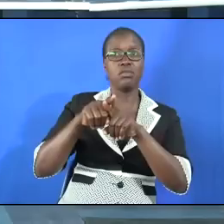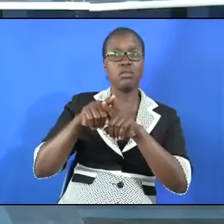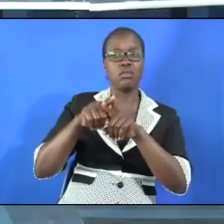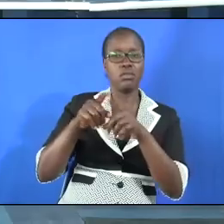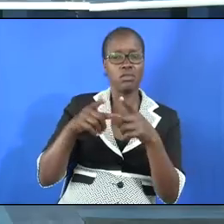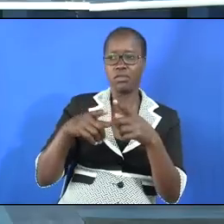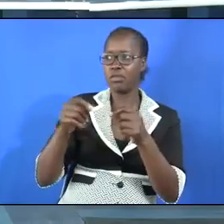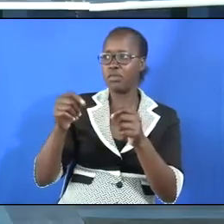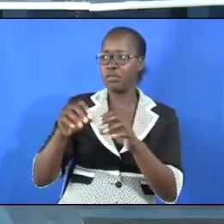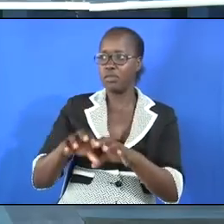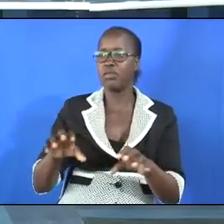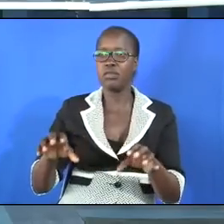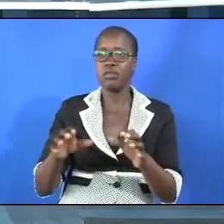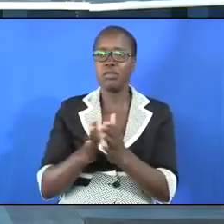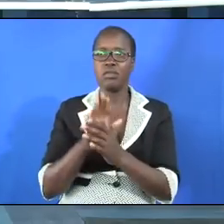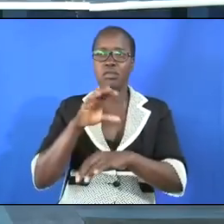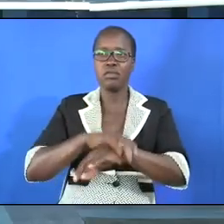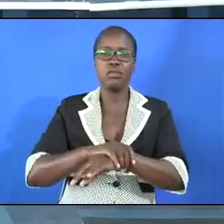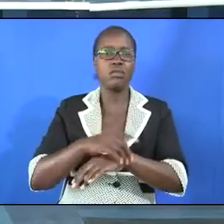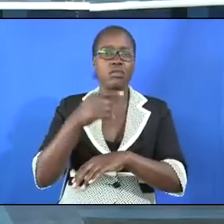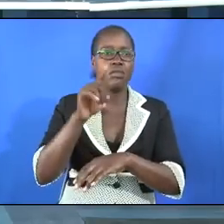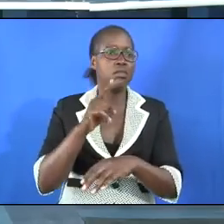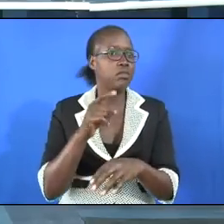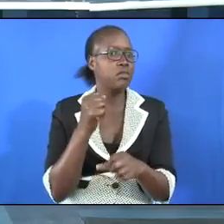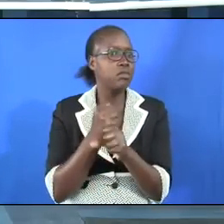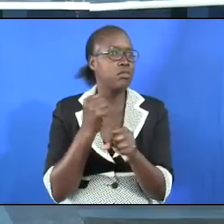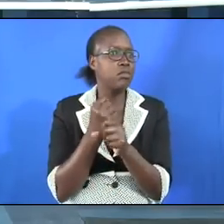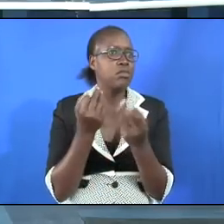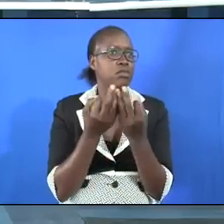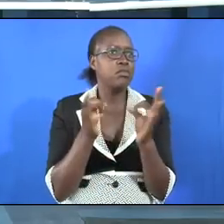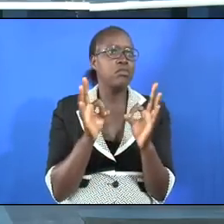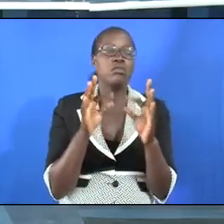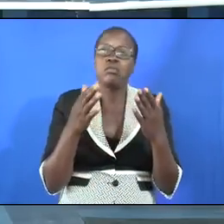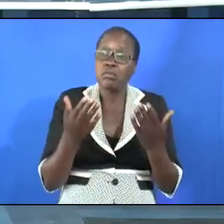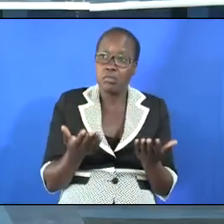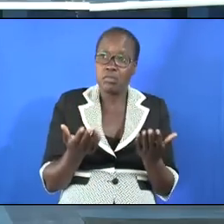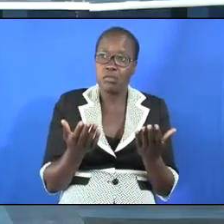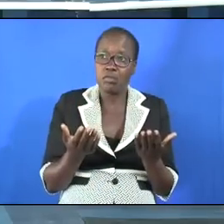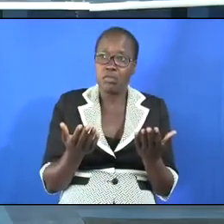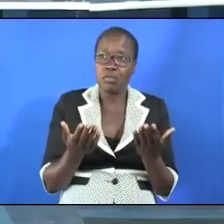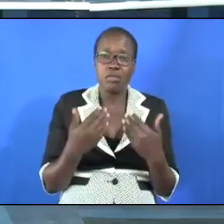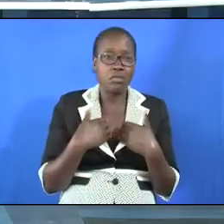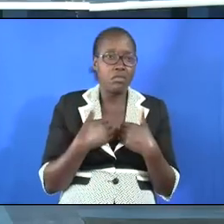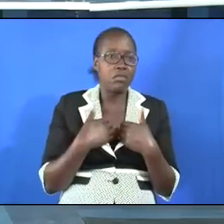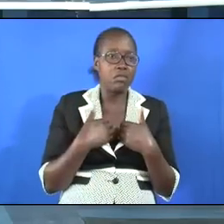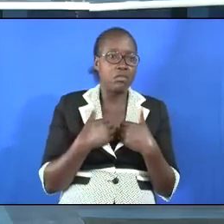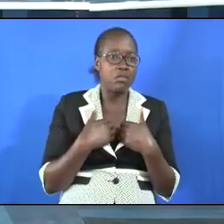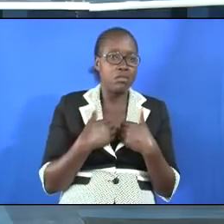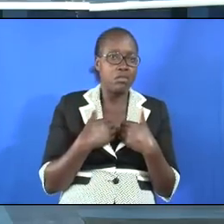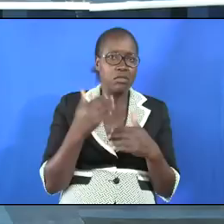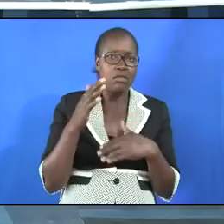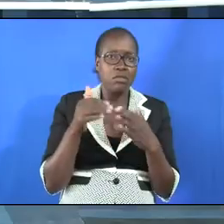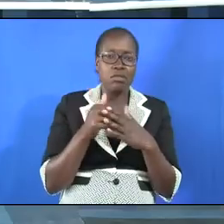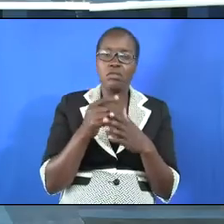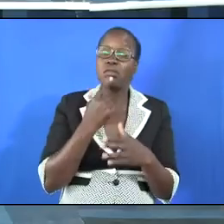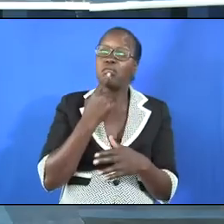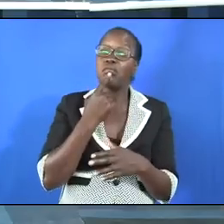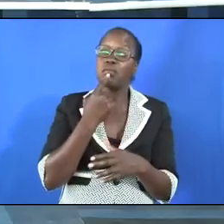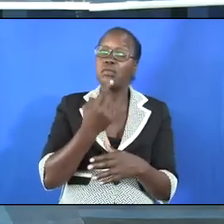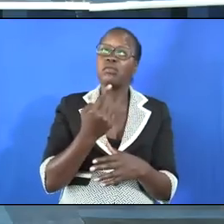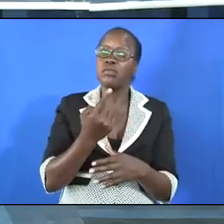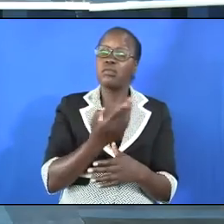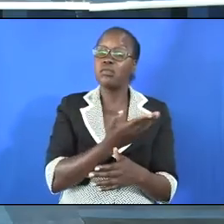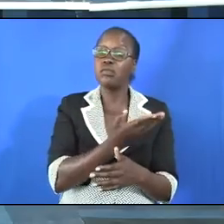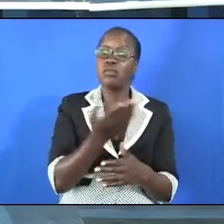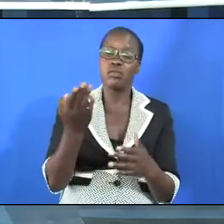this market and gotten himself one of the slaves or, having been probably the commander of this raid,